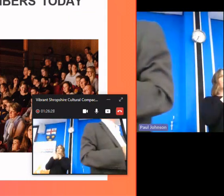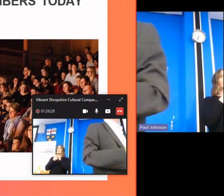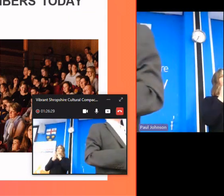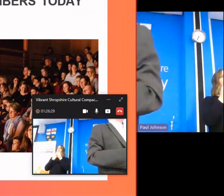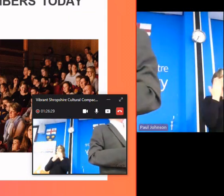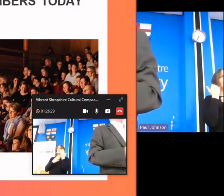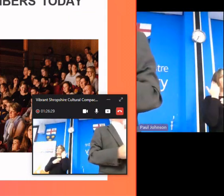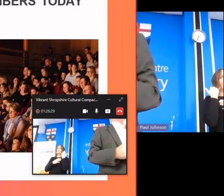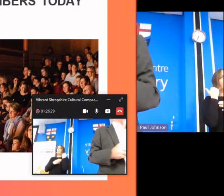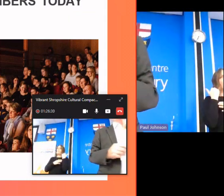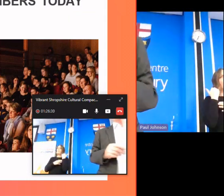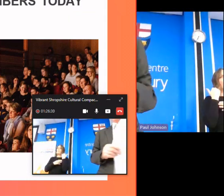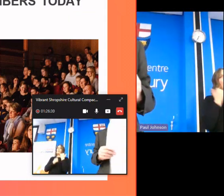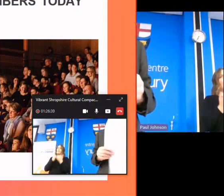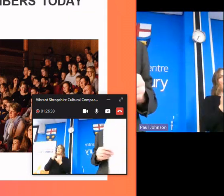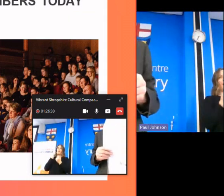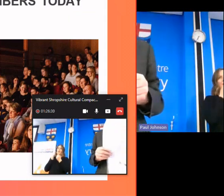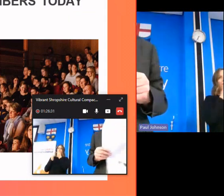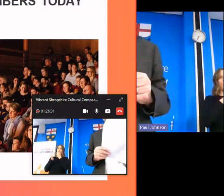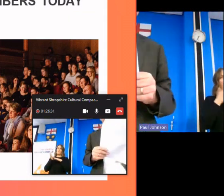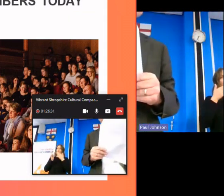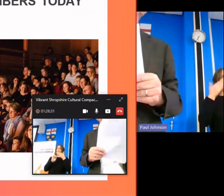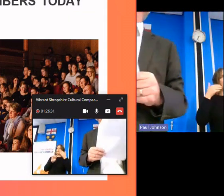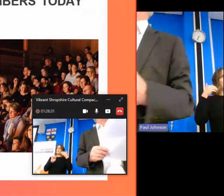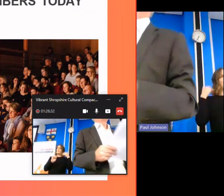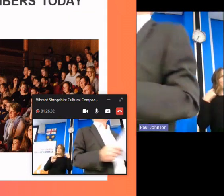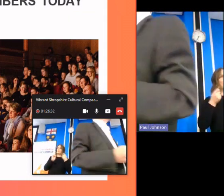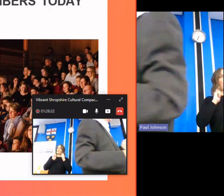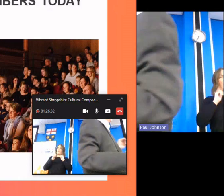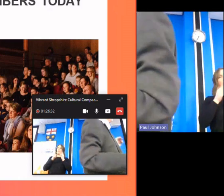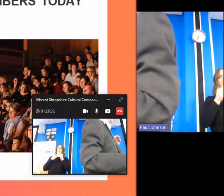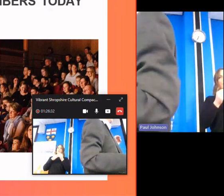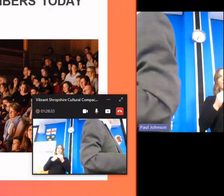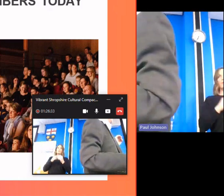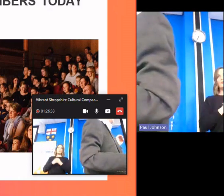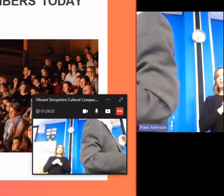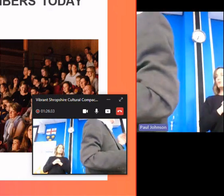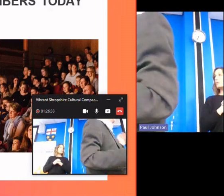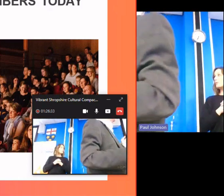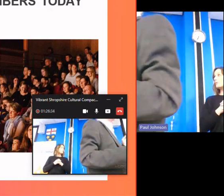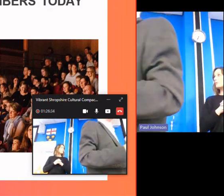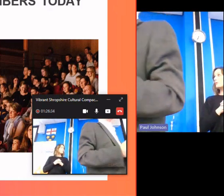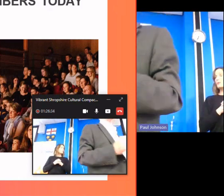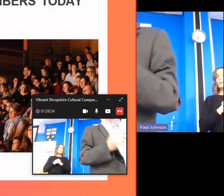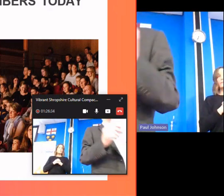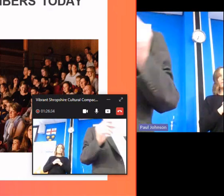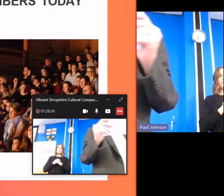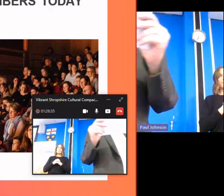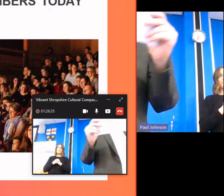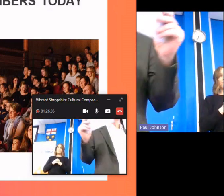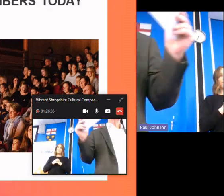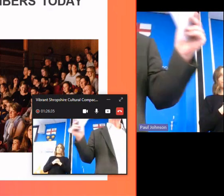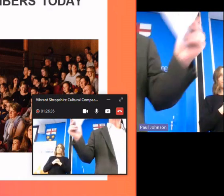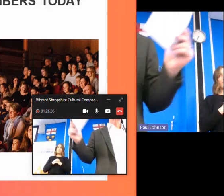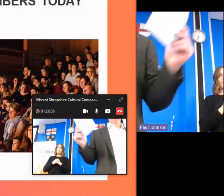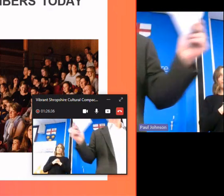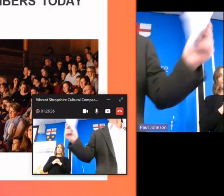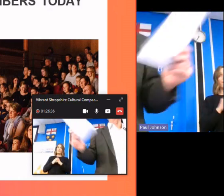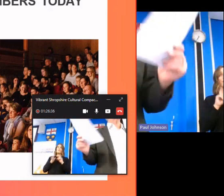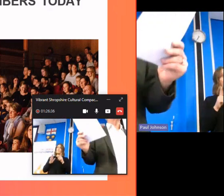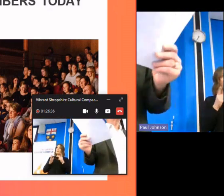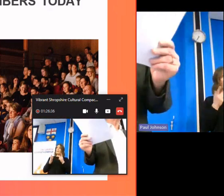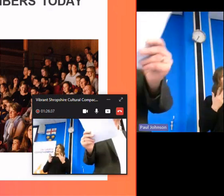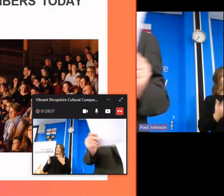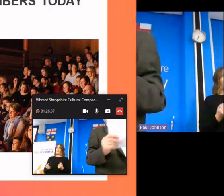and so on and in the last couple of months there as well but um uh there is uh um a